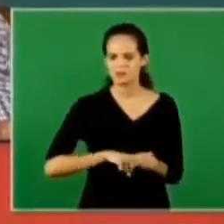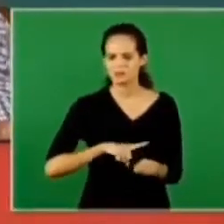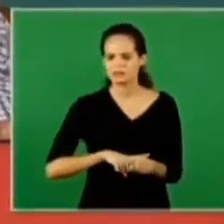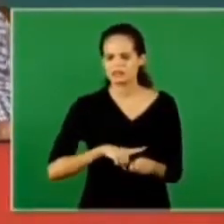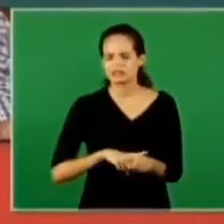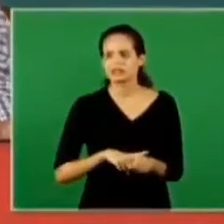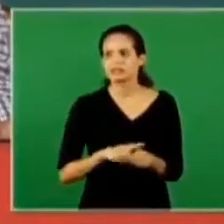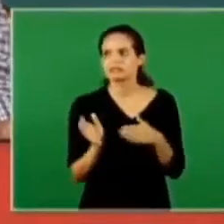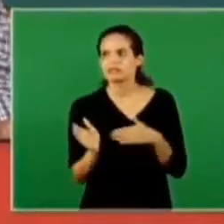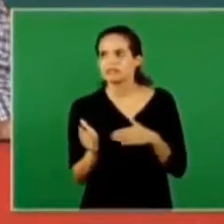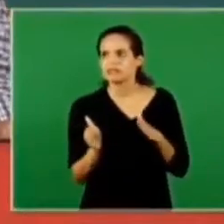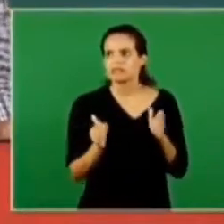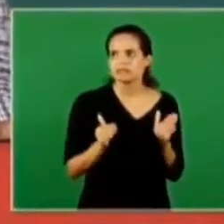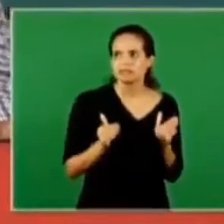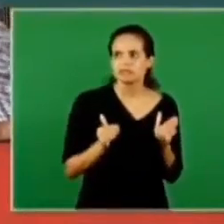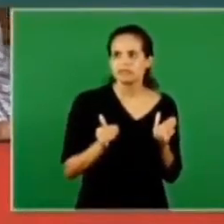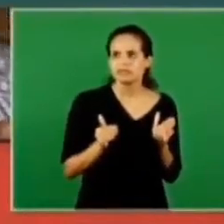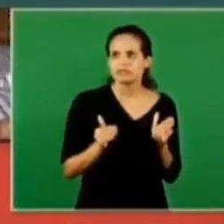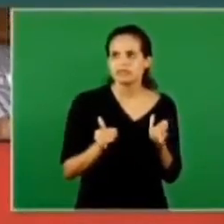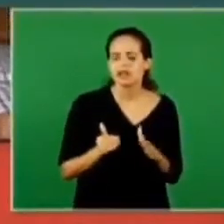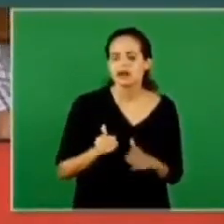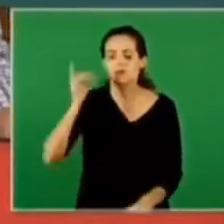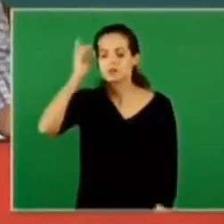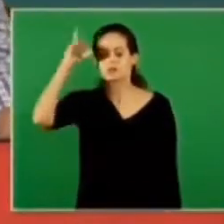and translate our weaknesses